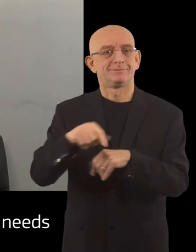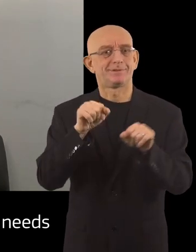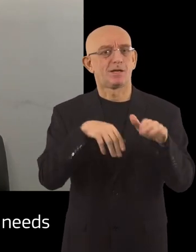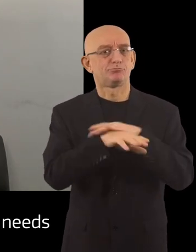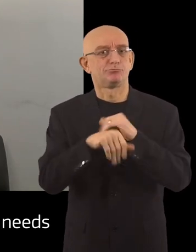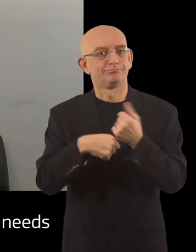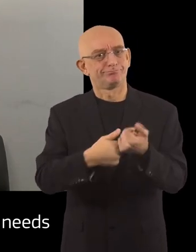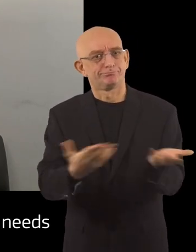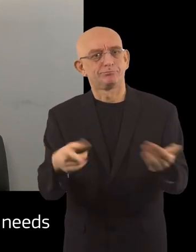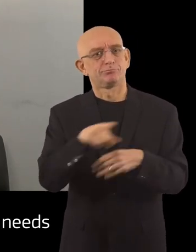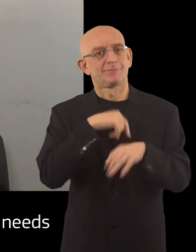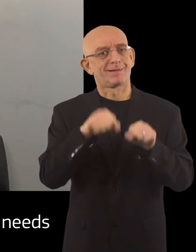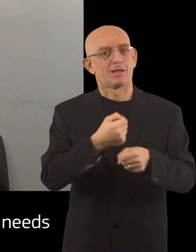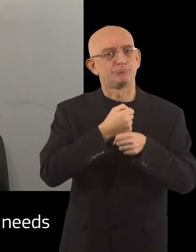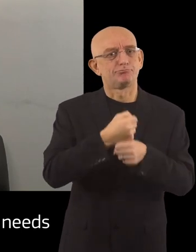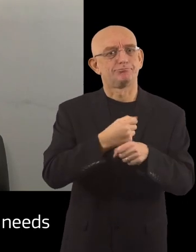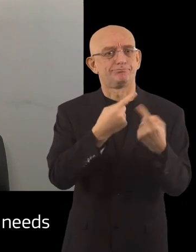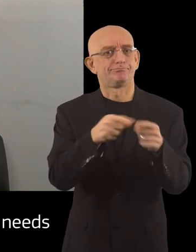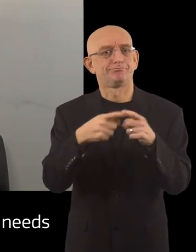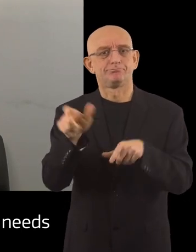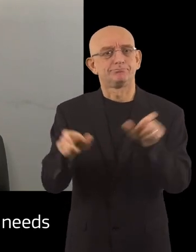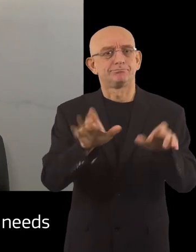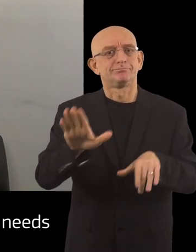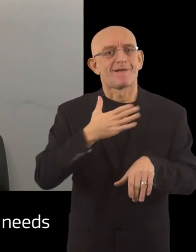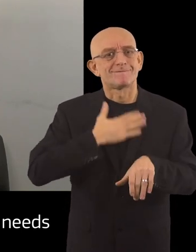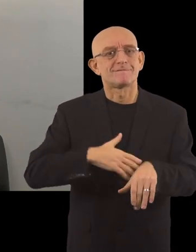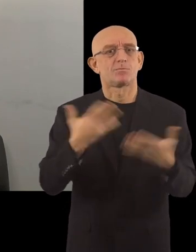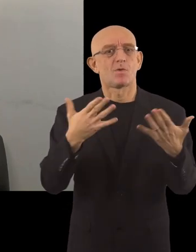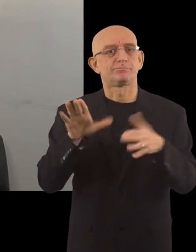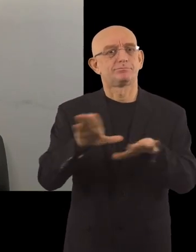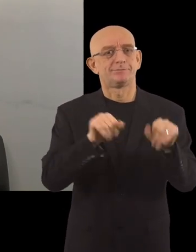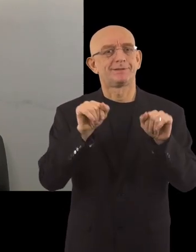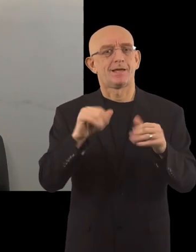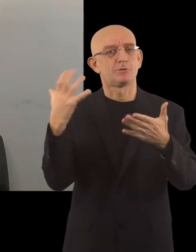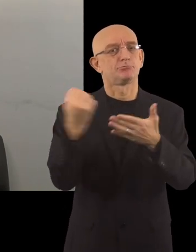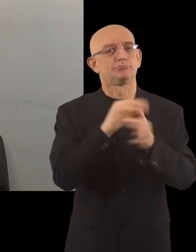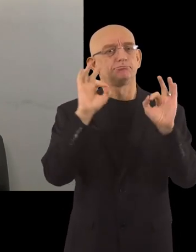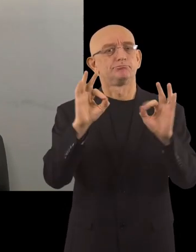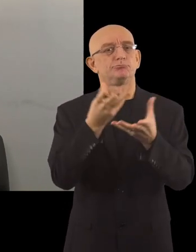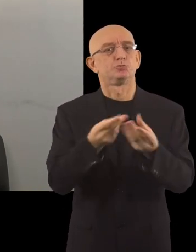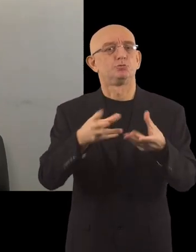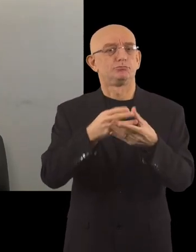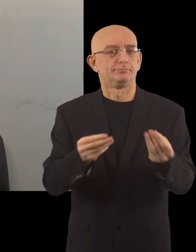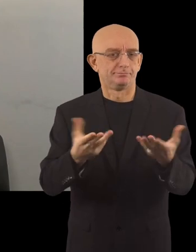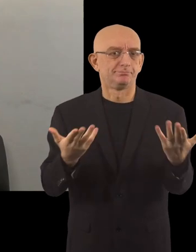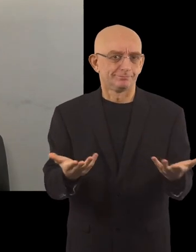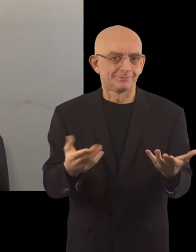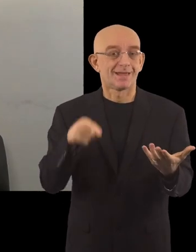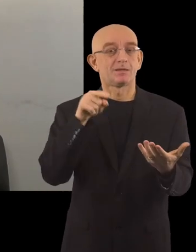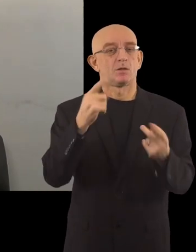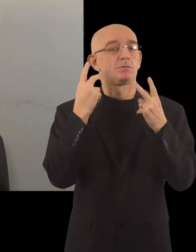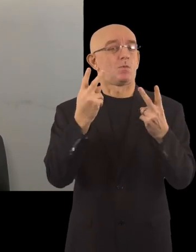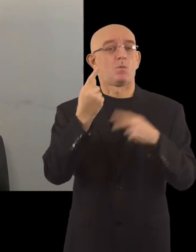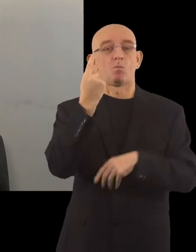in order to be able to represent everybody's needs and to find the right solution. One important